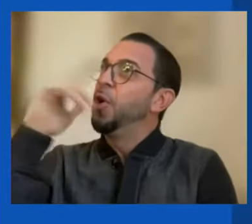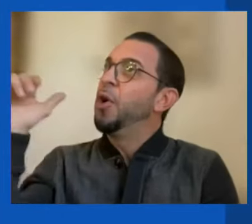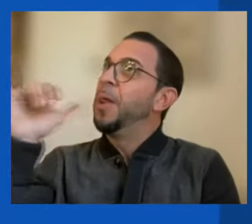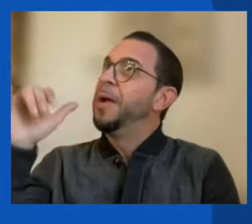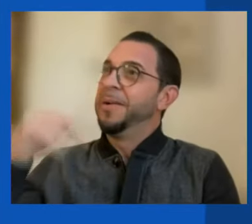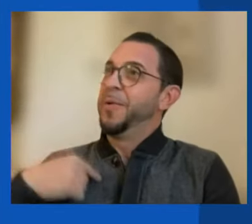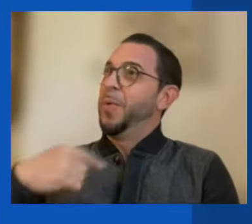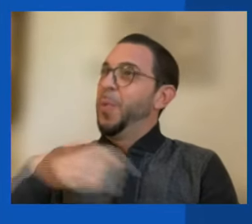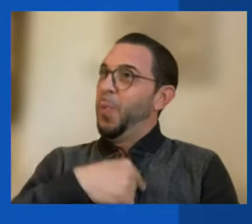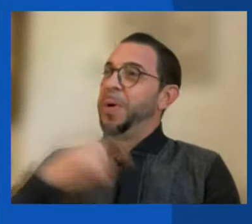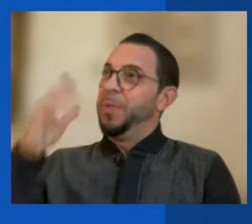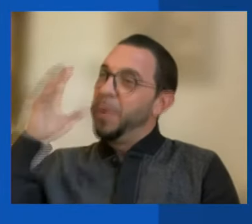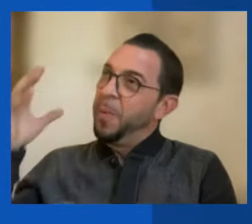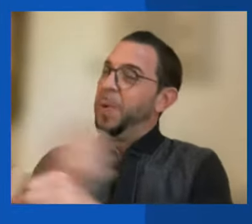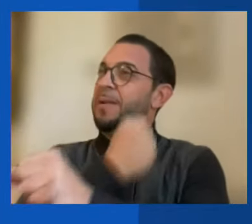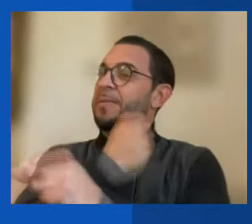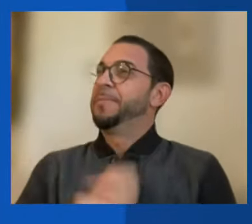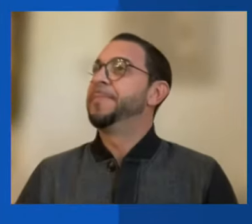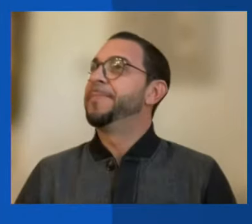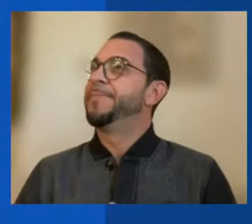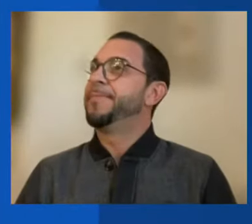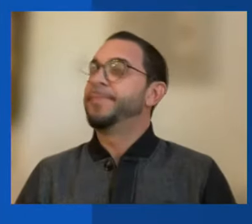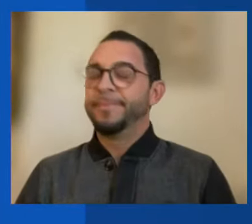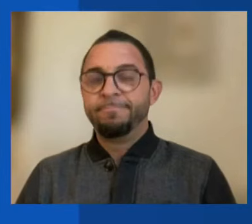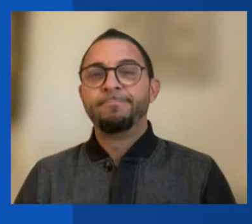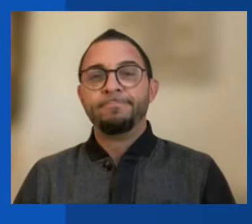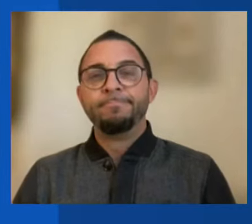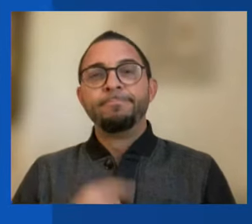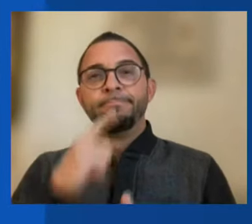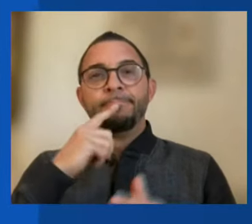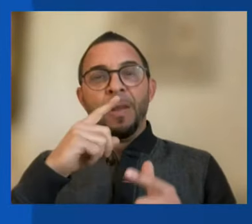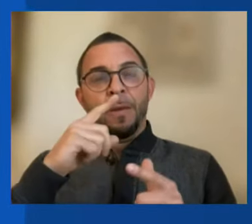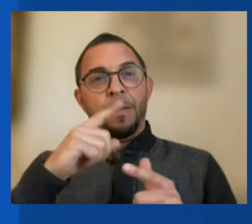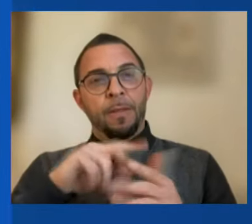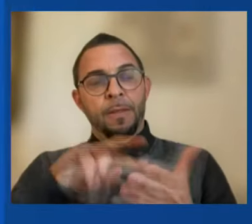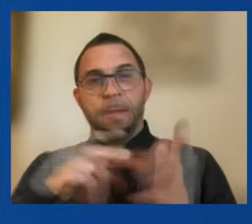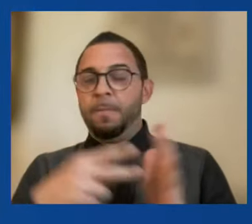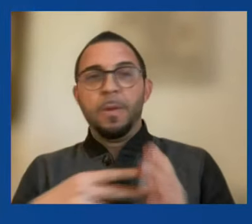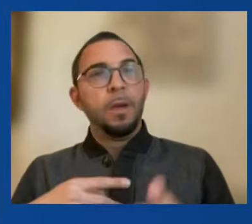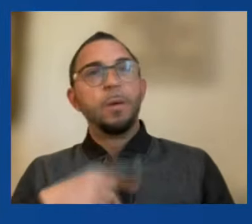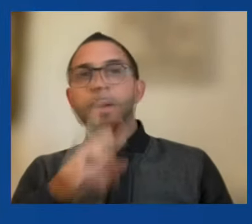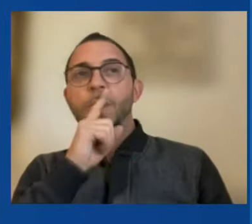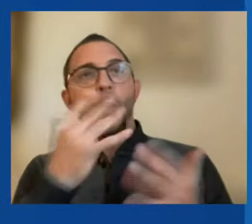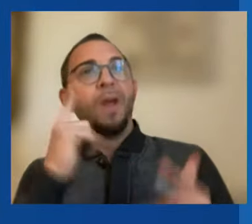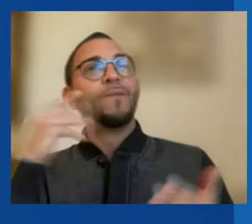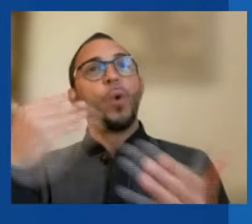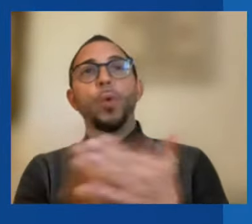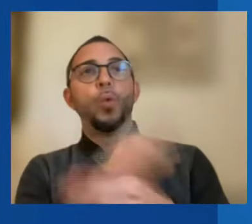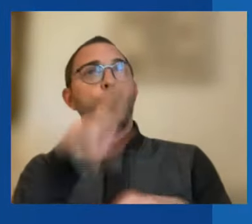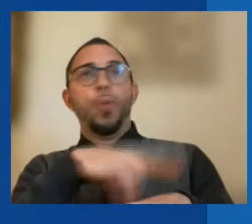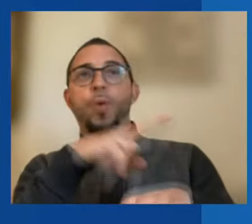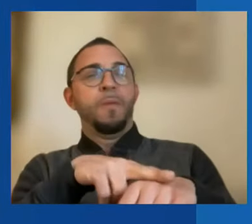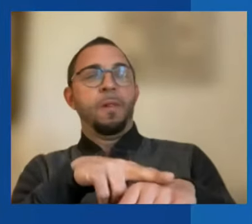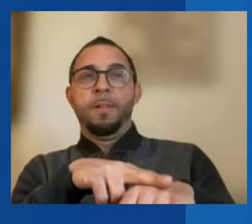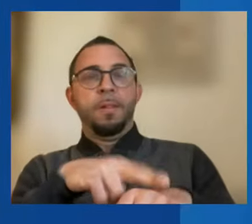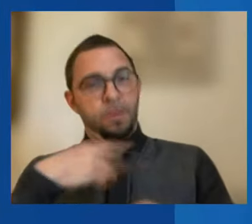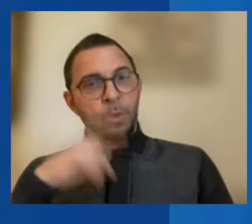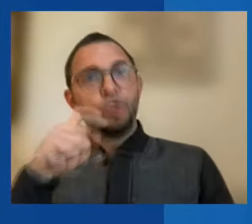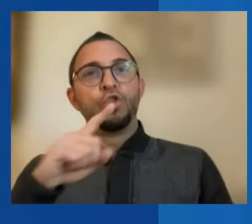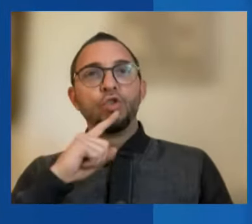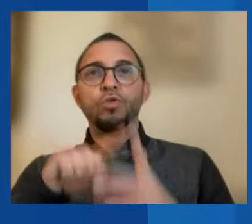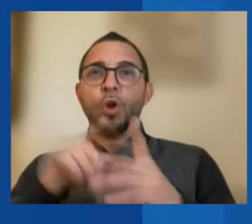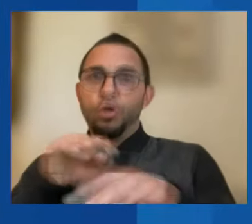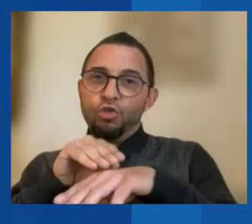are to win. As then, we ought not wait for a new normal. We should begin to shape a better